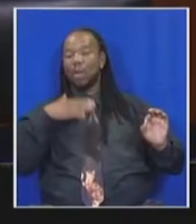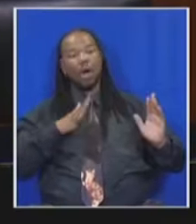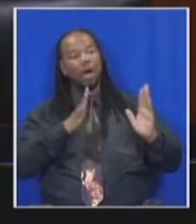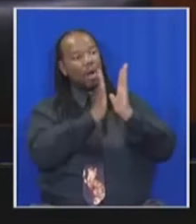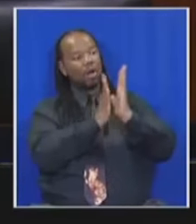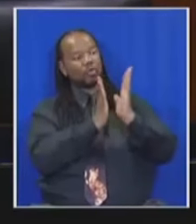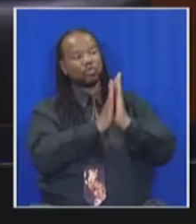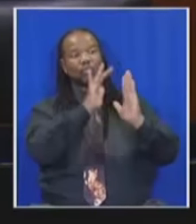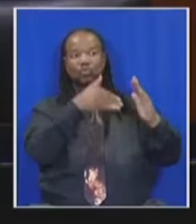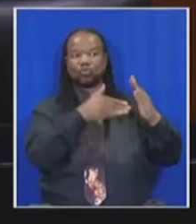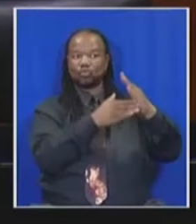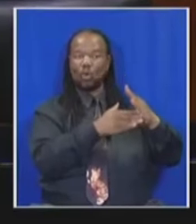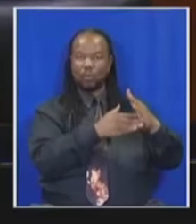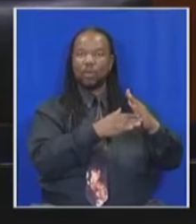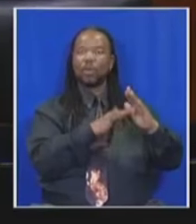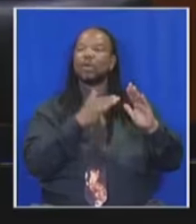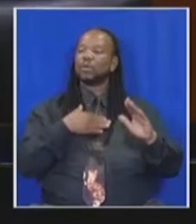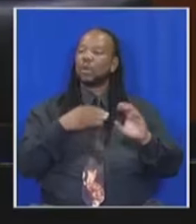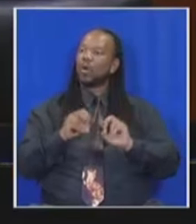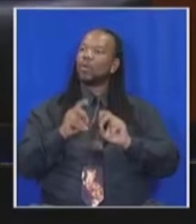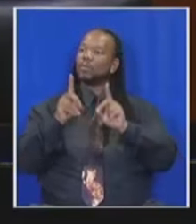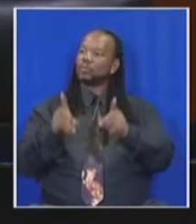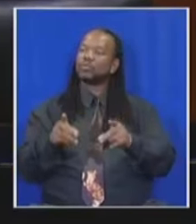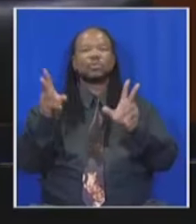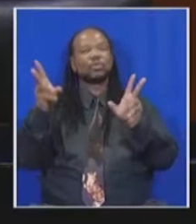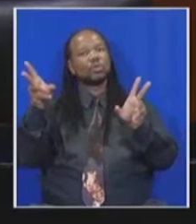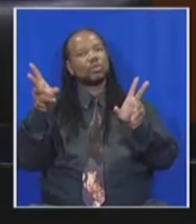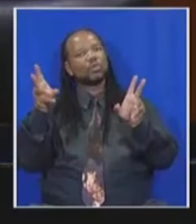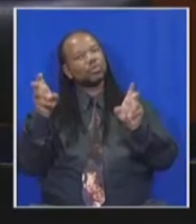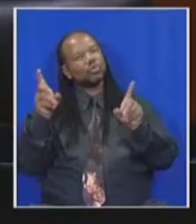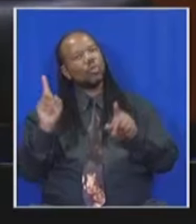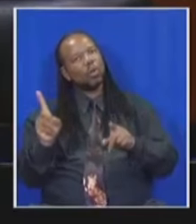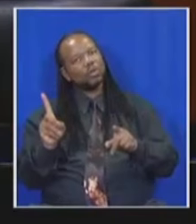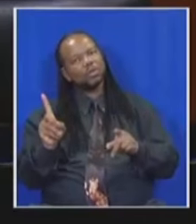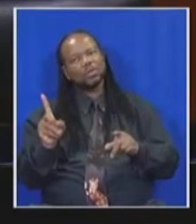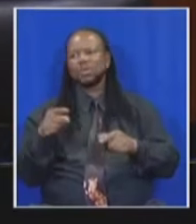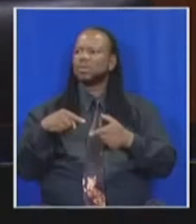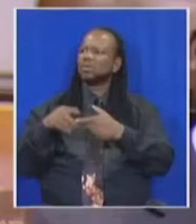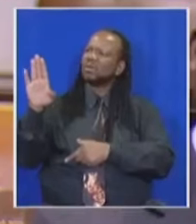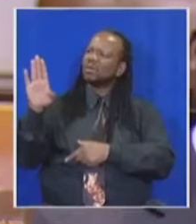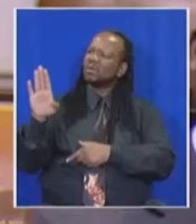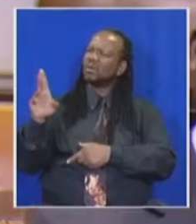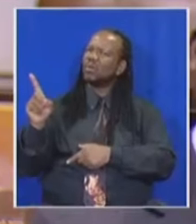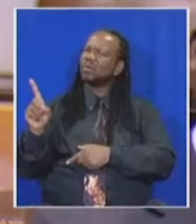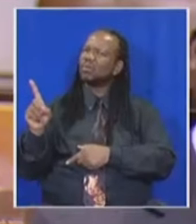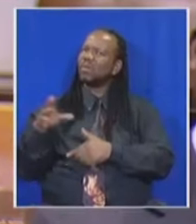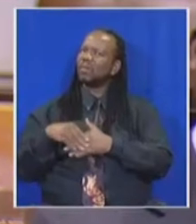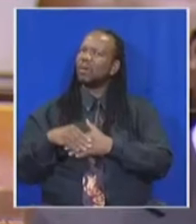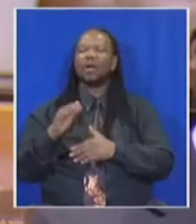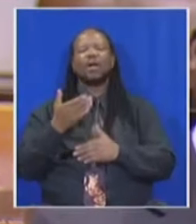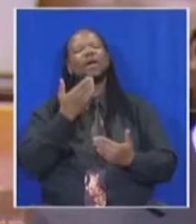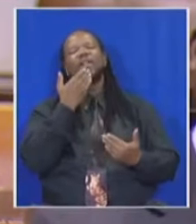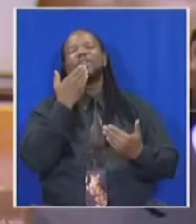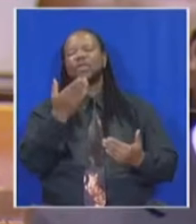I enable us an opportunity to hear what the issue is What are you raising on, Honorable Member? Thank you, Deputy